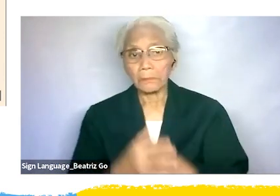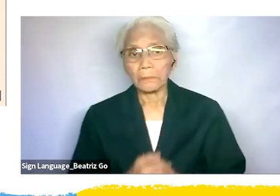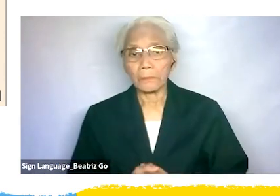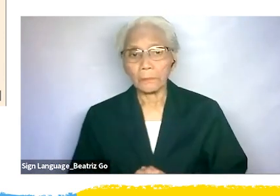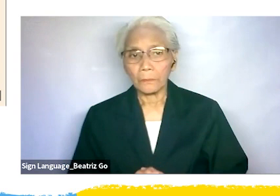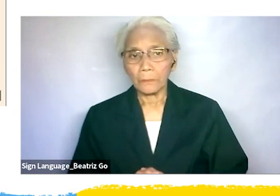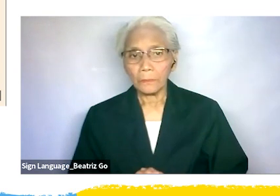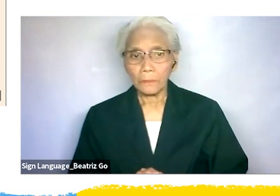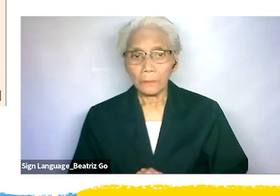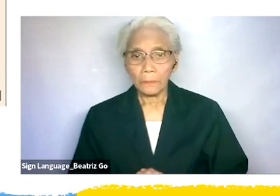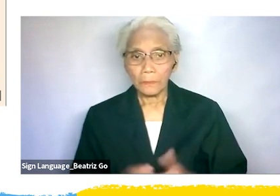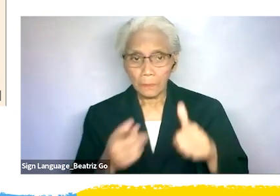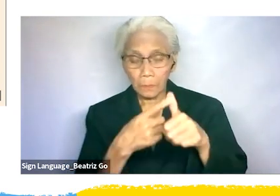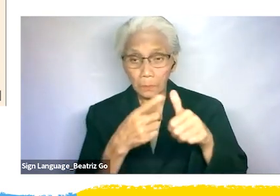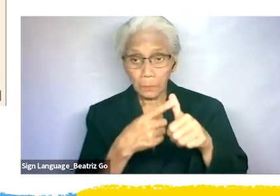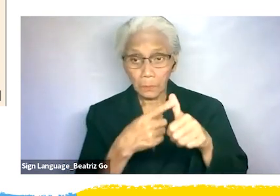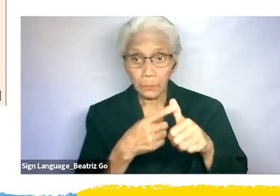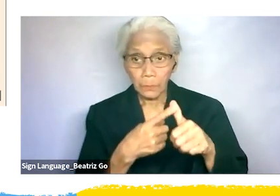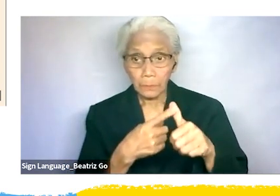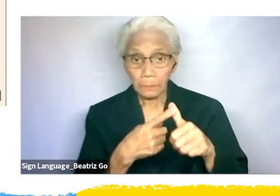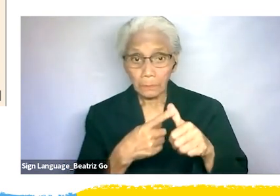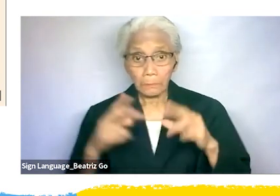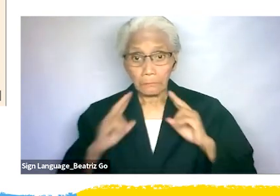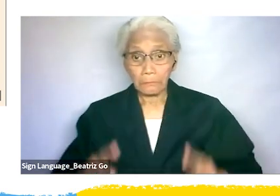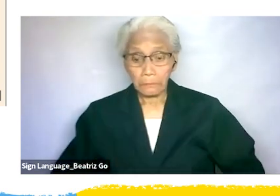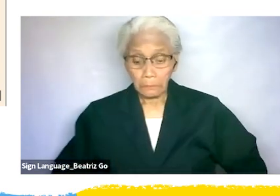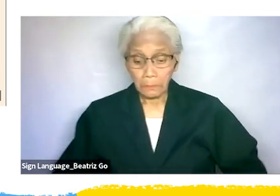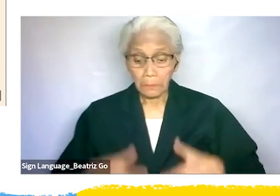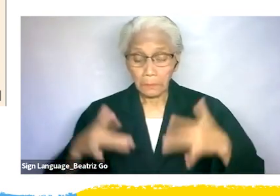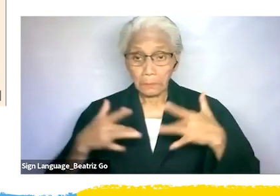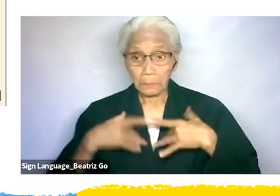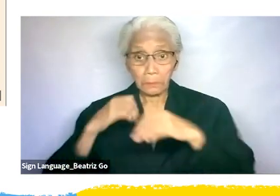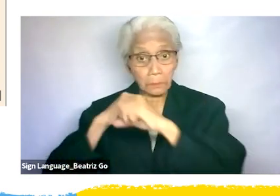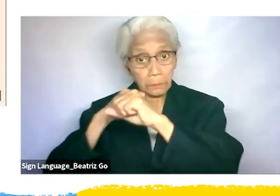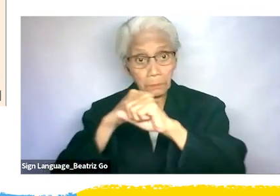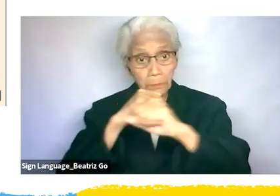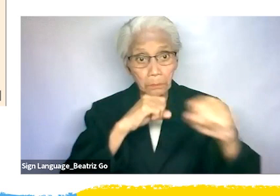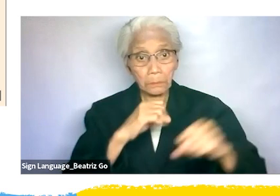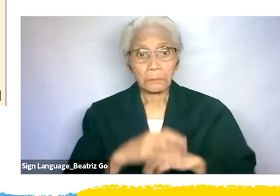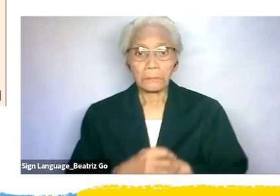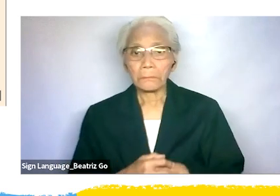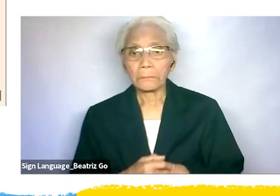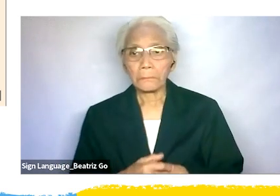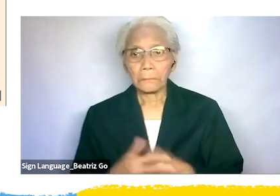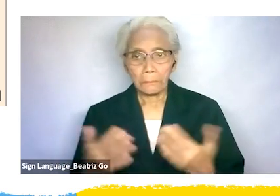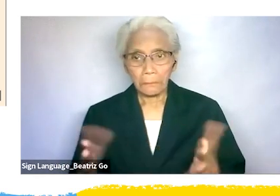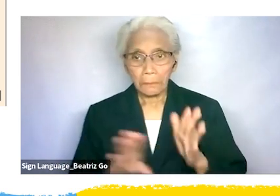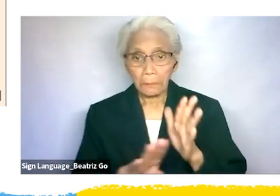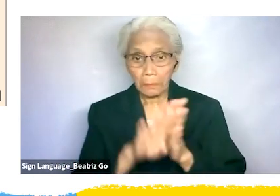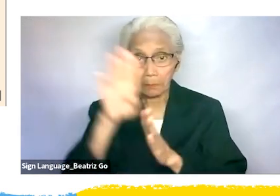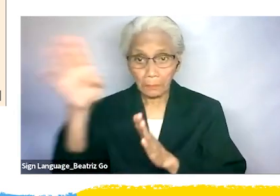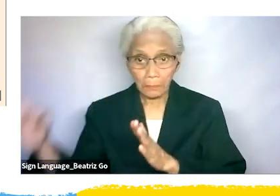number one human life promotion the NHRCT develops its strategic plan to